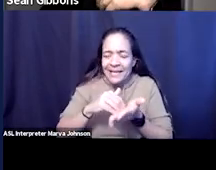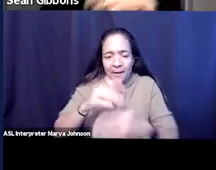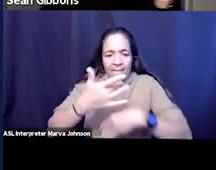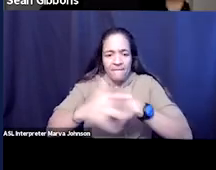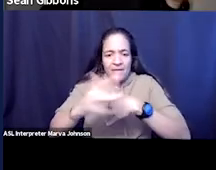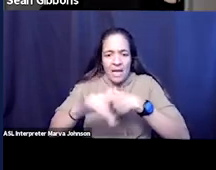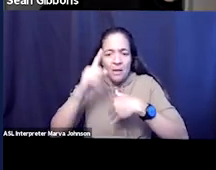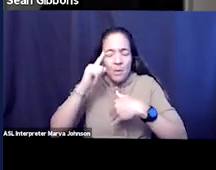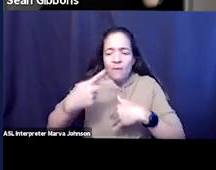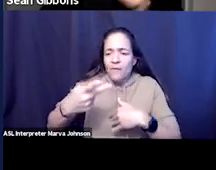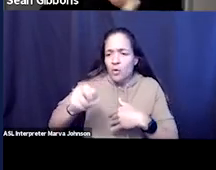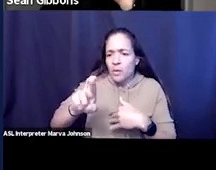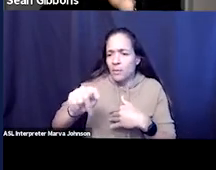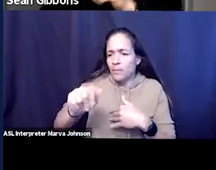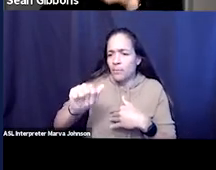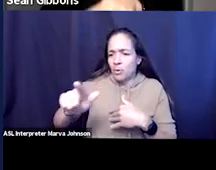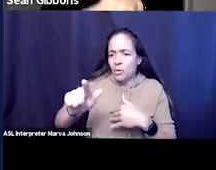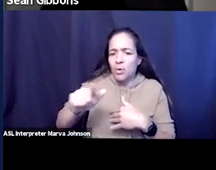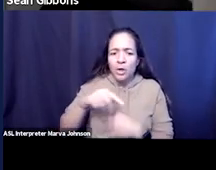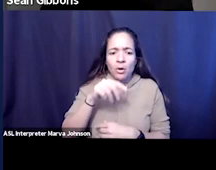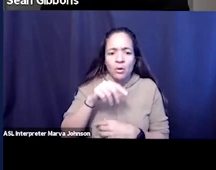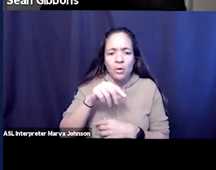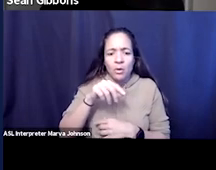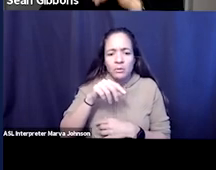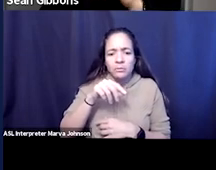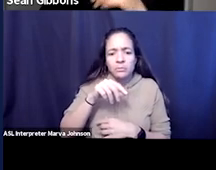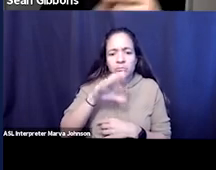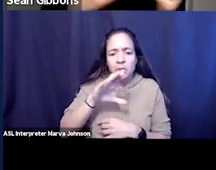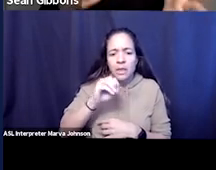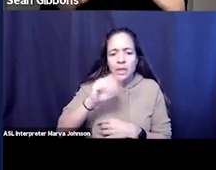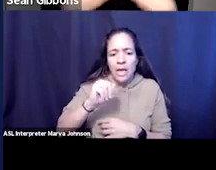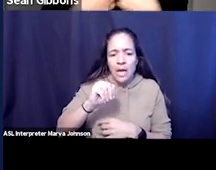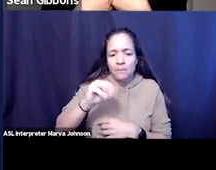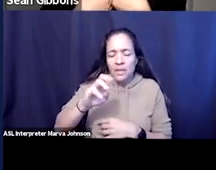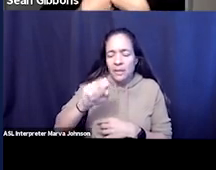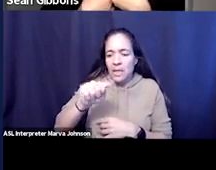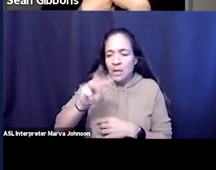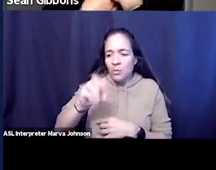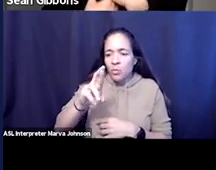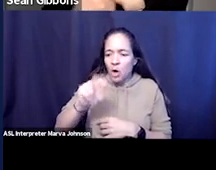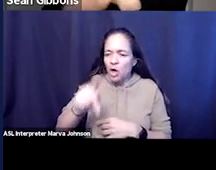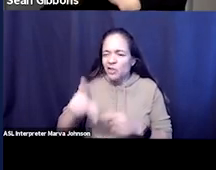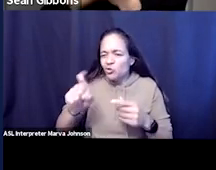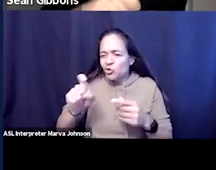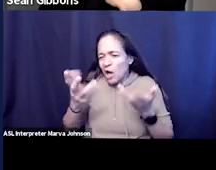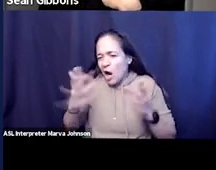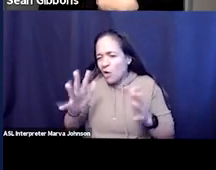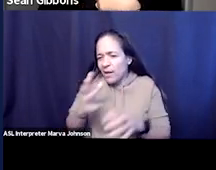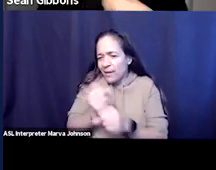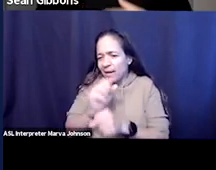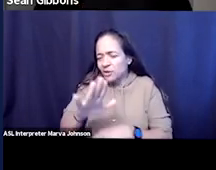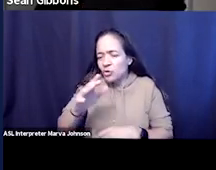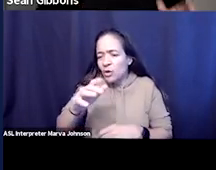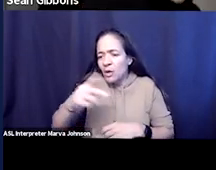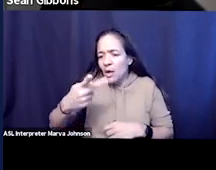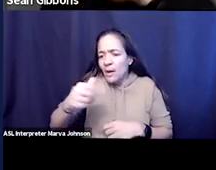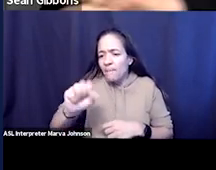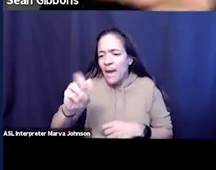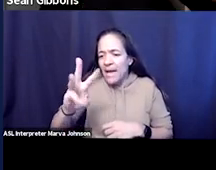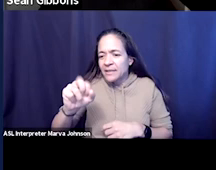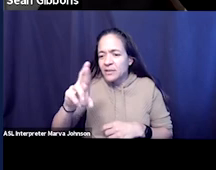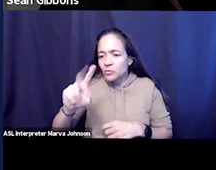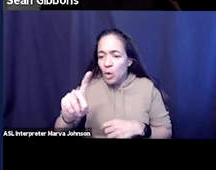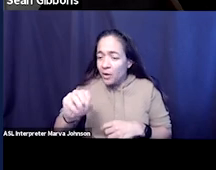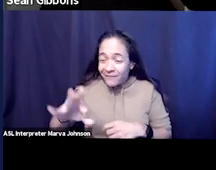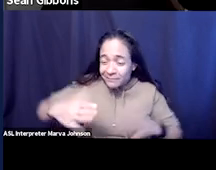com network v that's comnetworkvirtual.org you've gotten a password should you need it again from us just shout out we send me an email we'll get you hooked up with that but